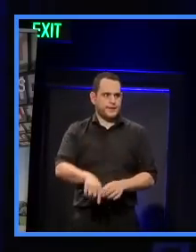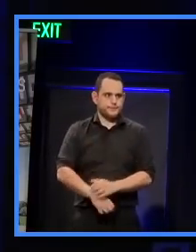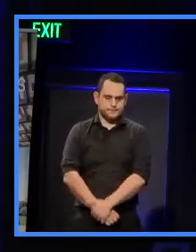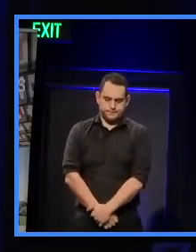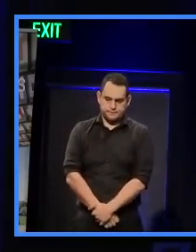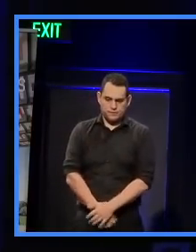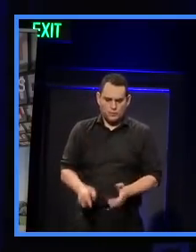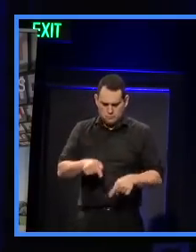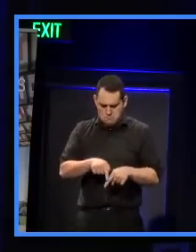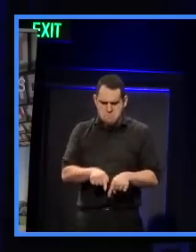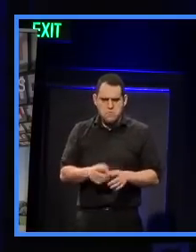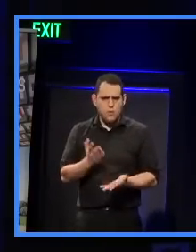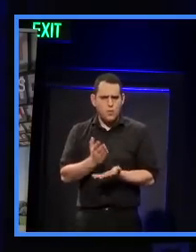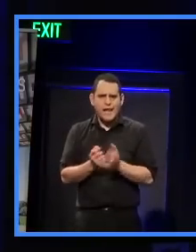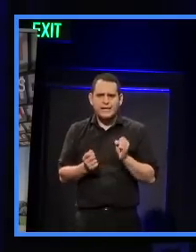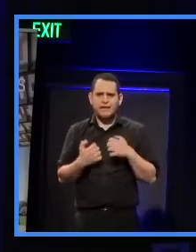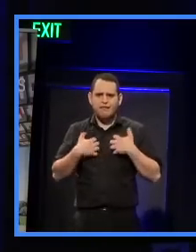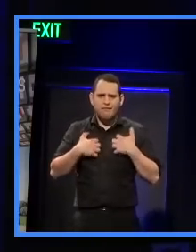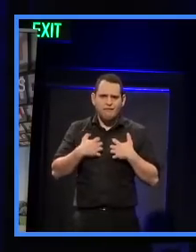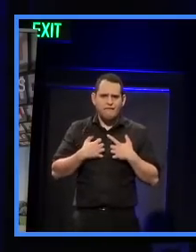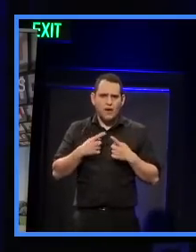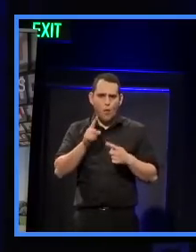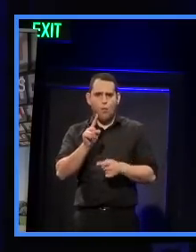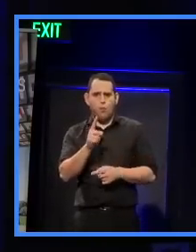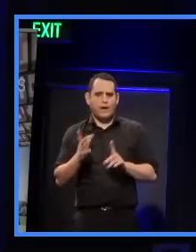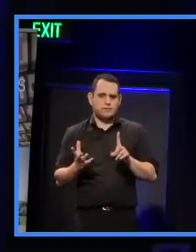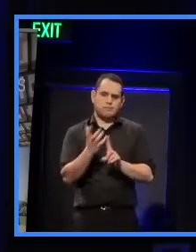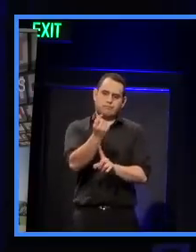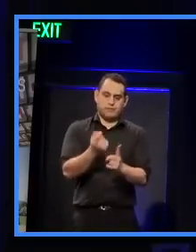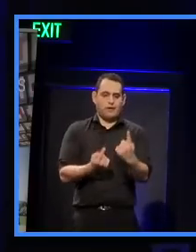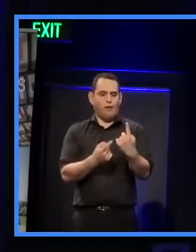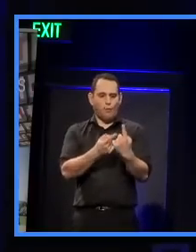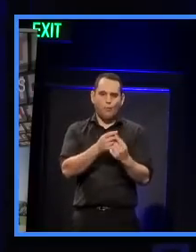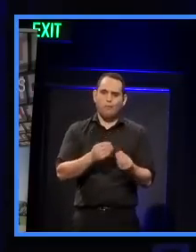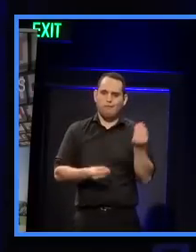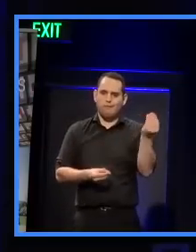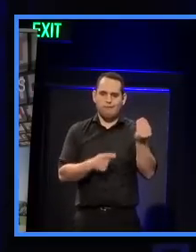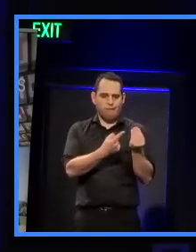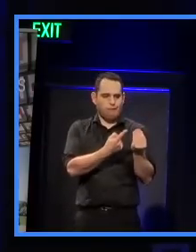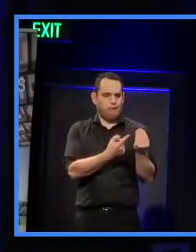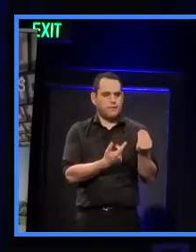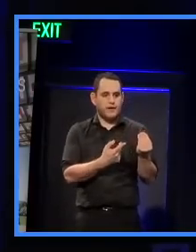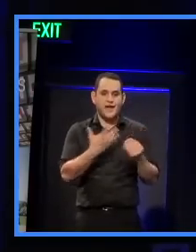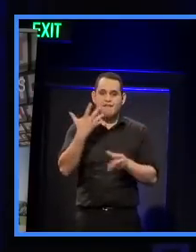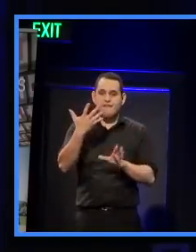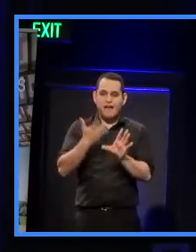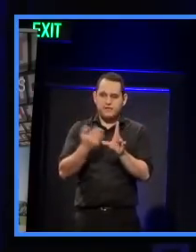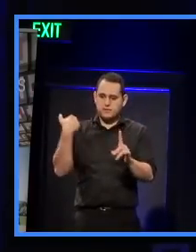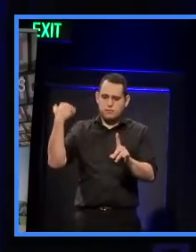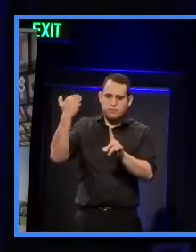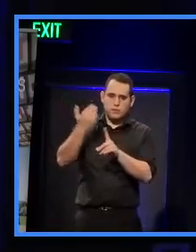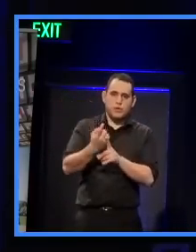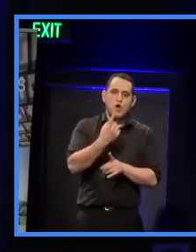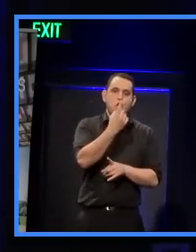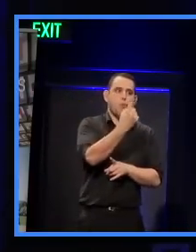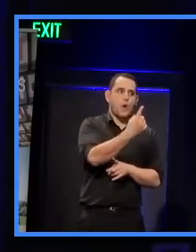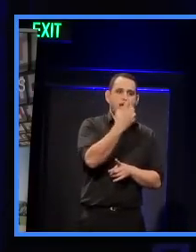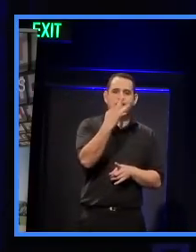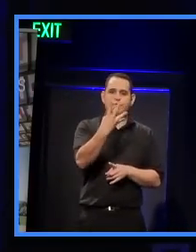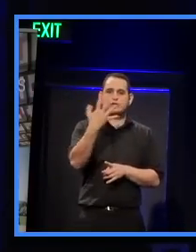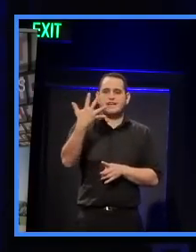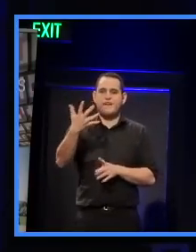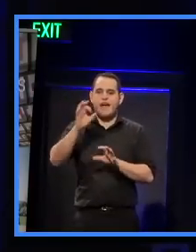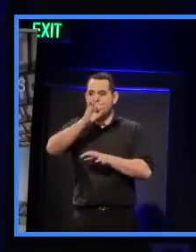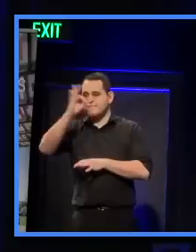it's just really interesting. One of the findings, for instance, in the last five years, we have a 145% increase